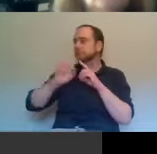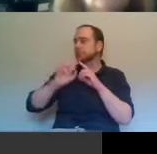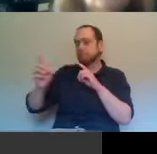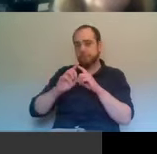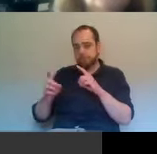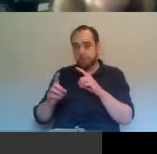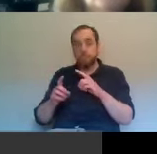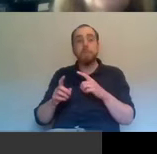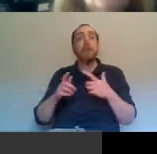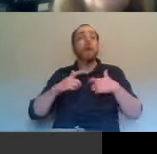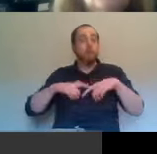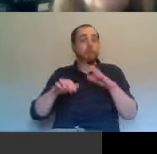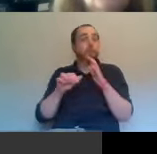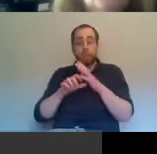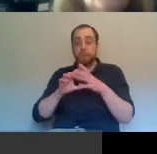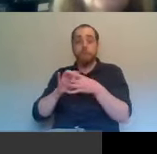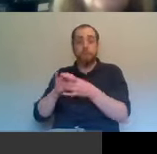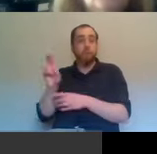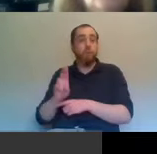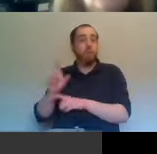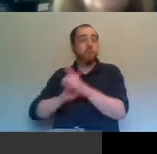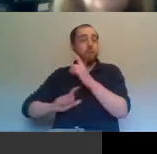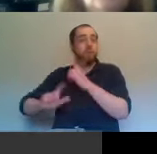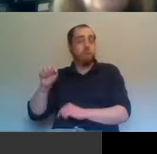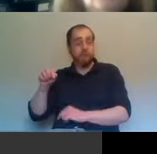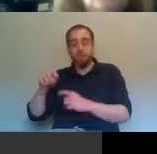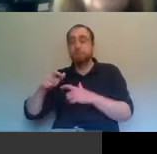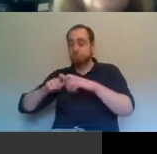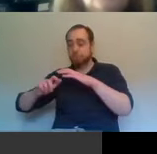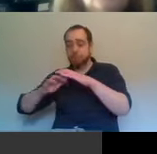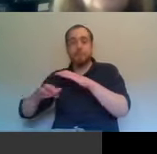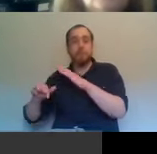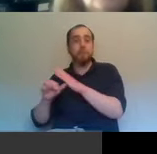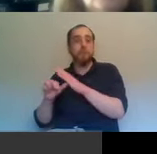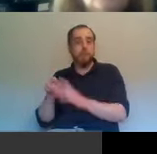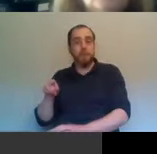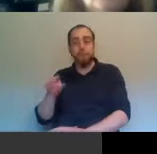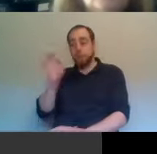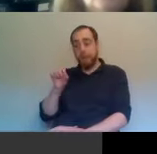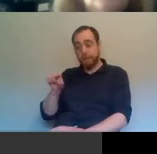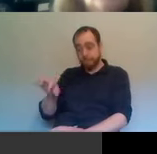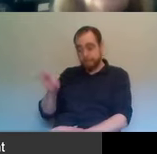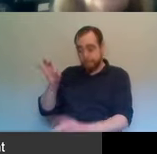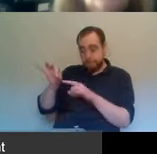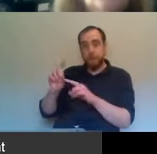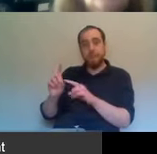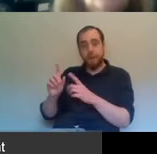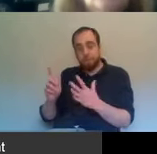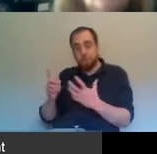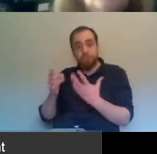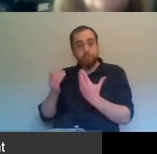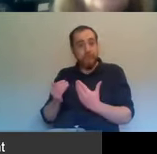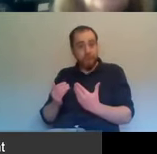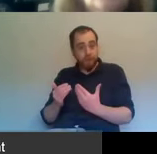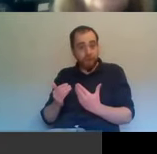unionist community at the moment, uh, and that is essentially a question of whether or not just at this moment, because of the